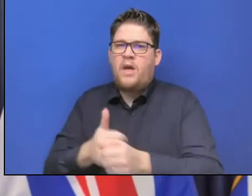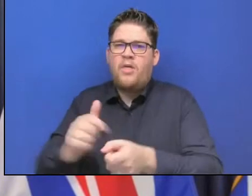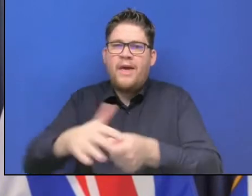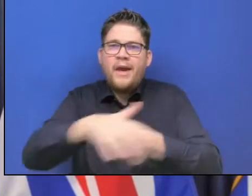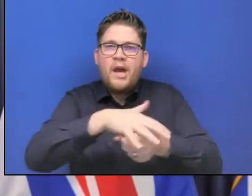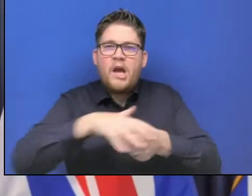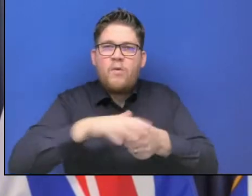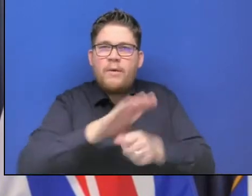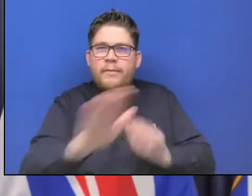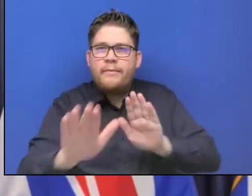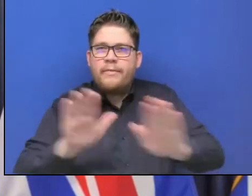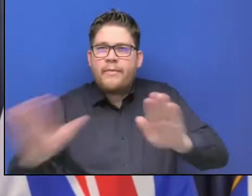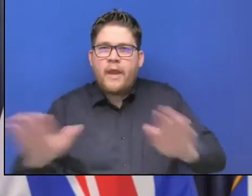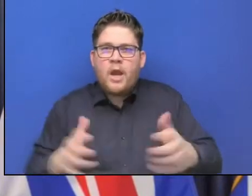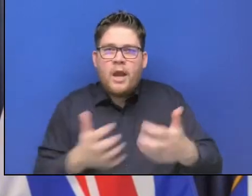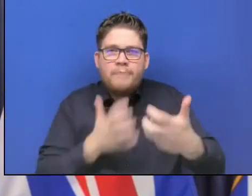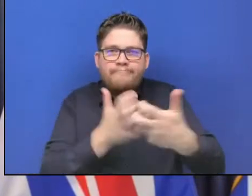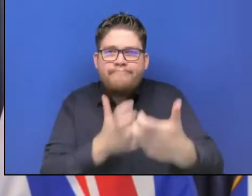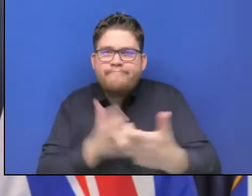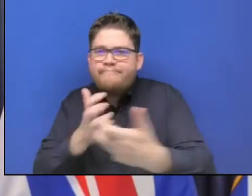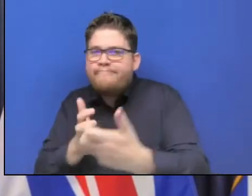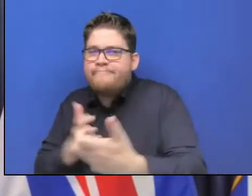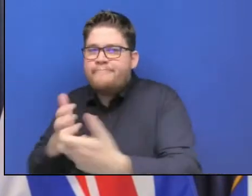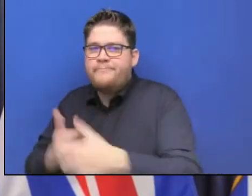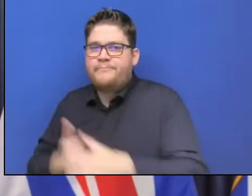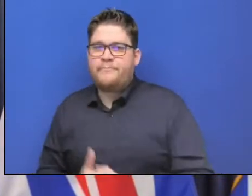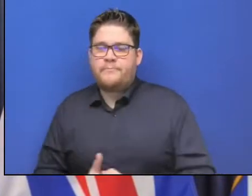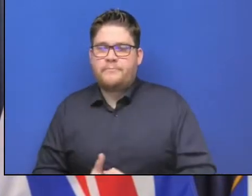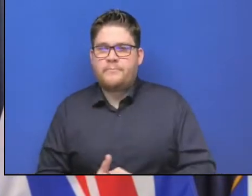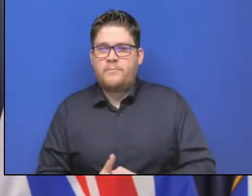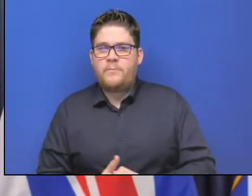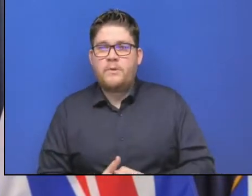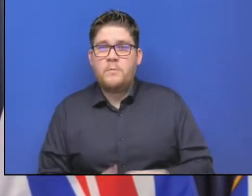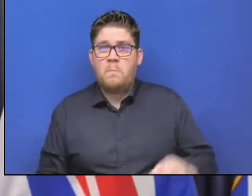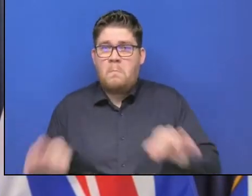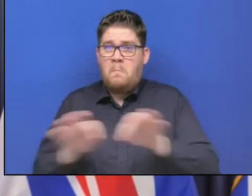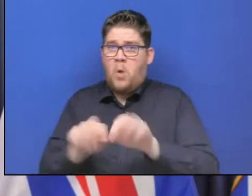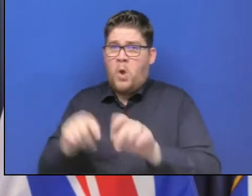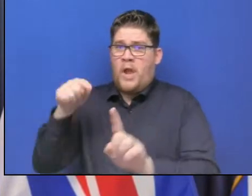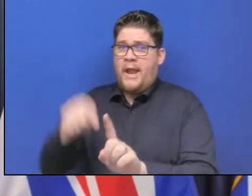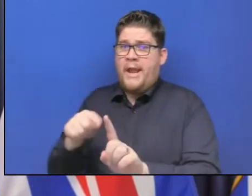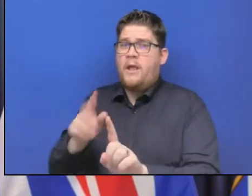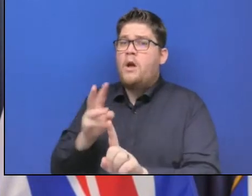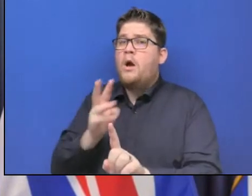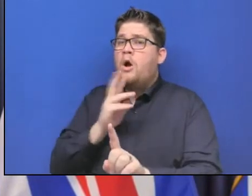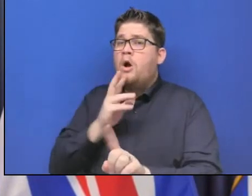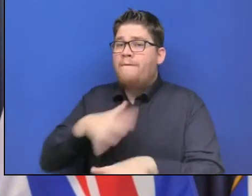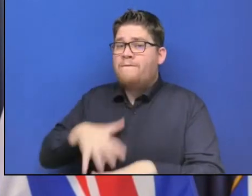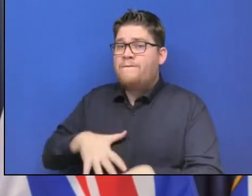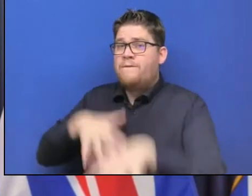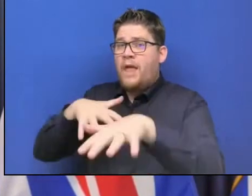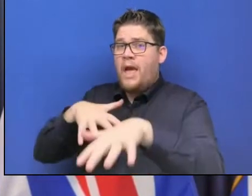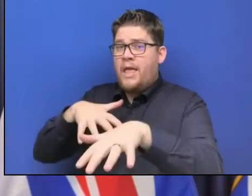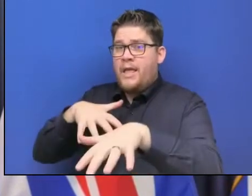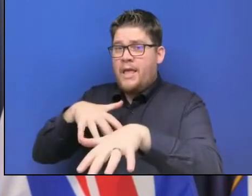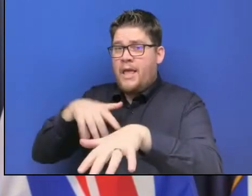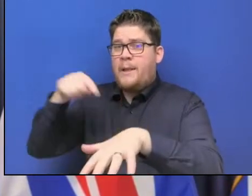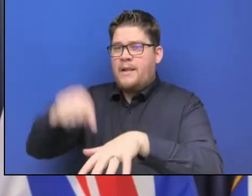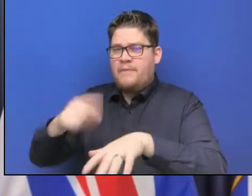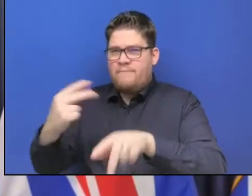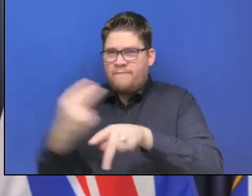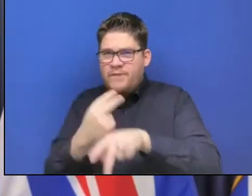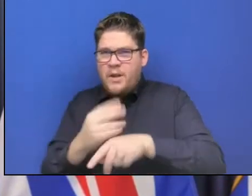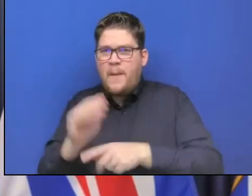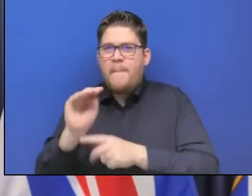know, is ensuring you've got good flood mapping. mean, there's been a lot of it being done and a lot of it being funded. But you don't, as a rule,